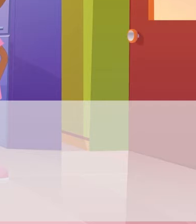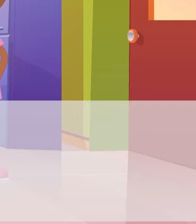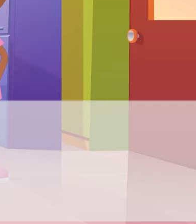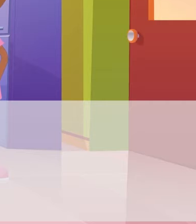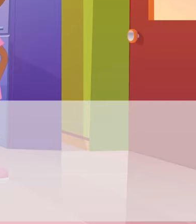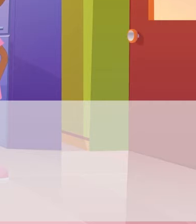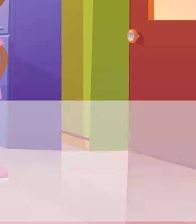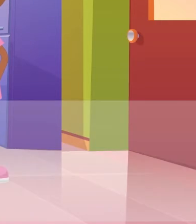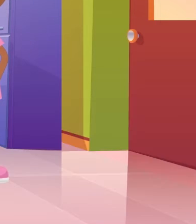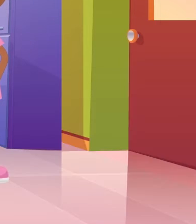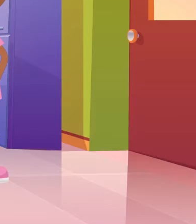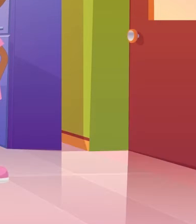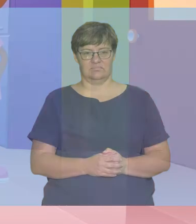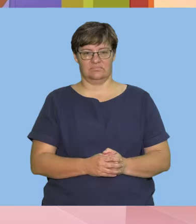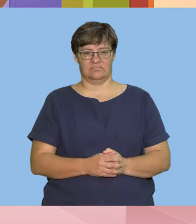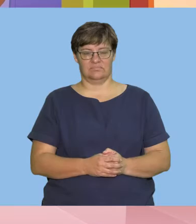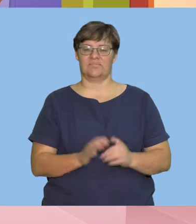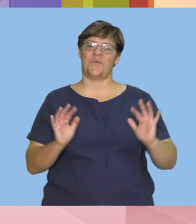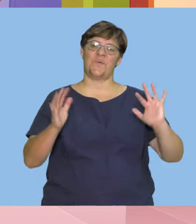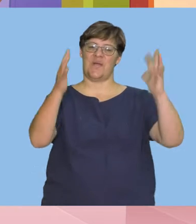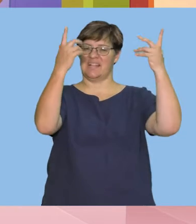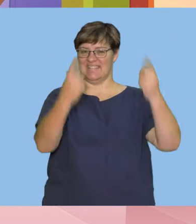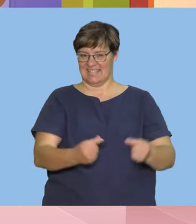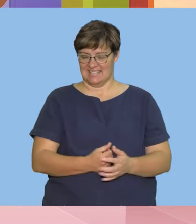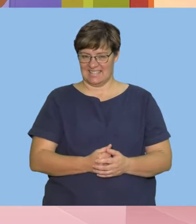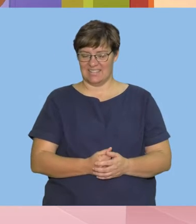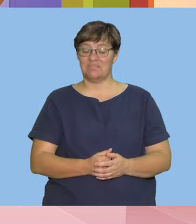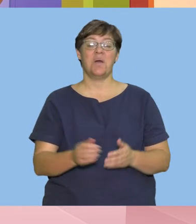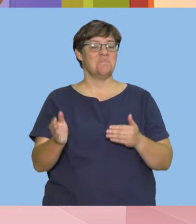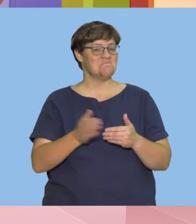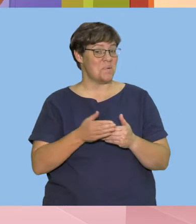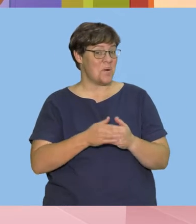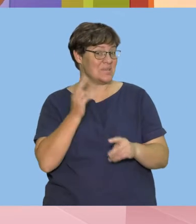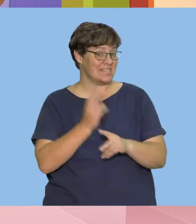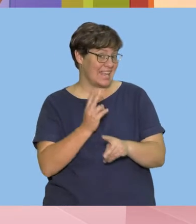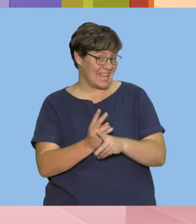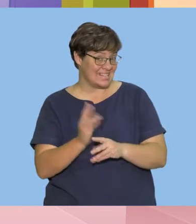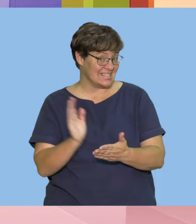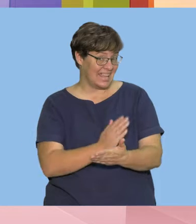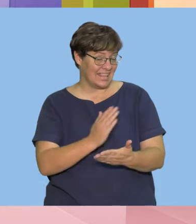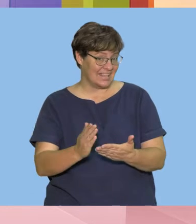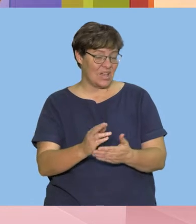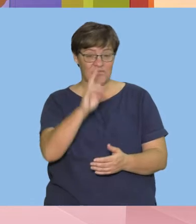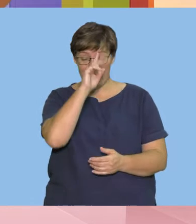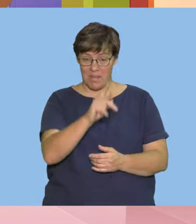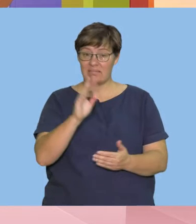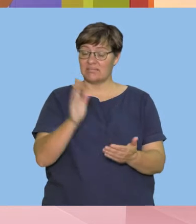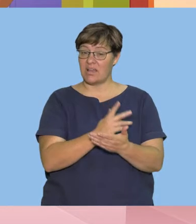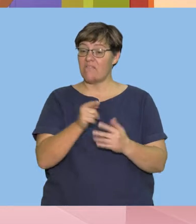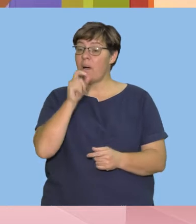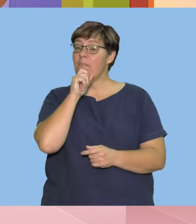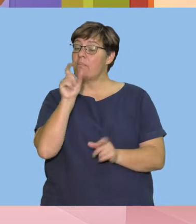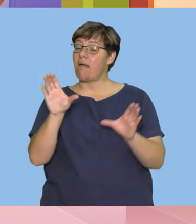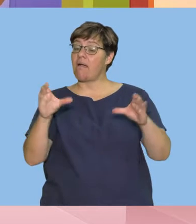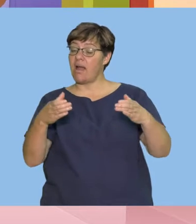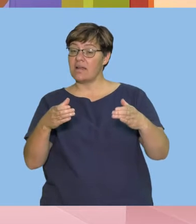hooray! Well done. Let's sing the song again. Remember to sing this song when someone in the